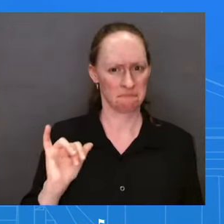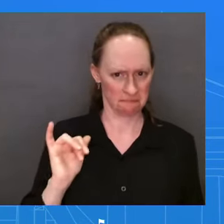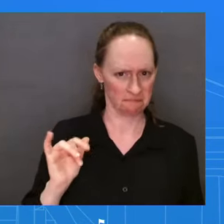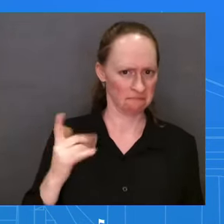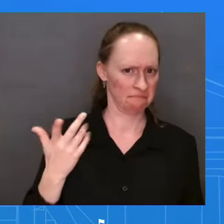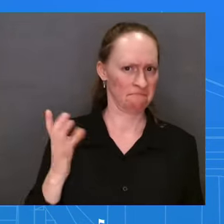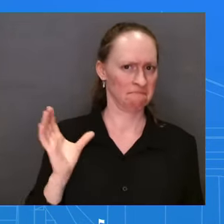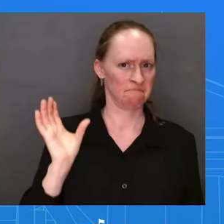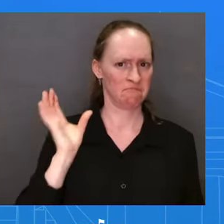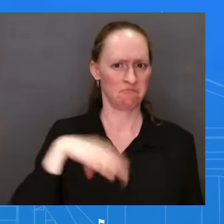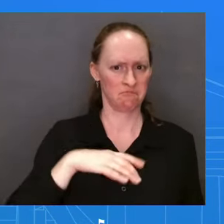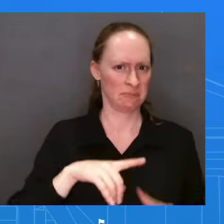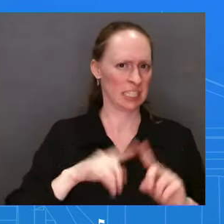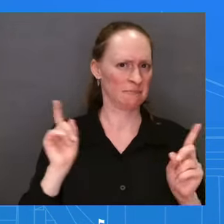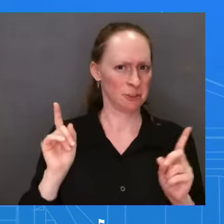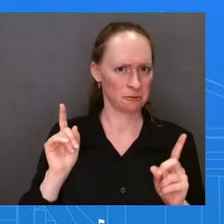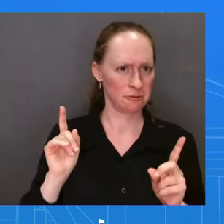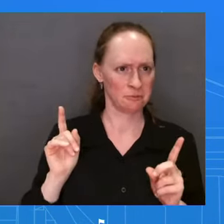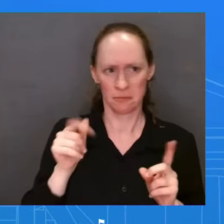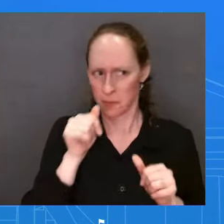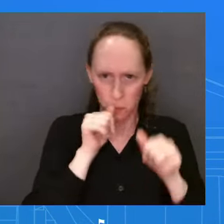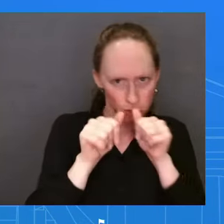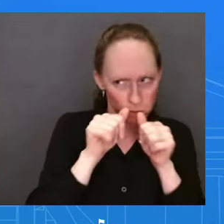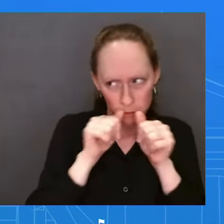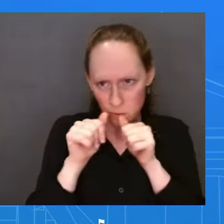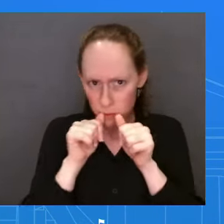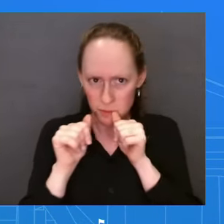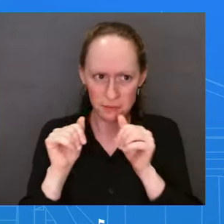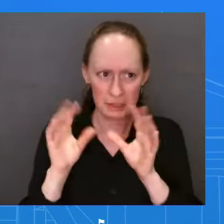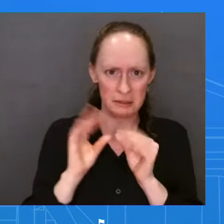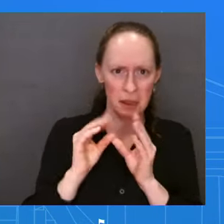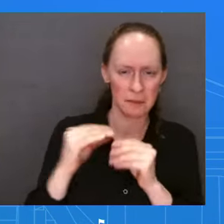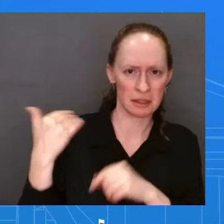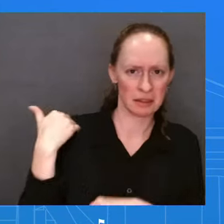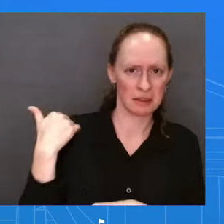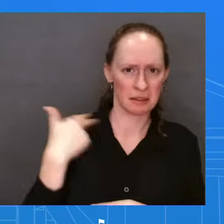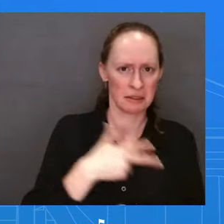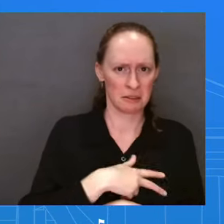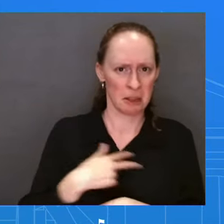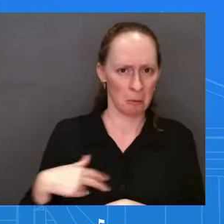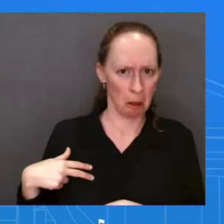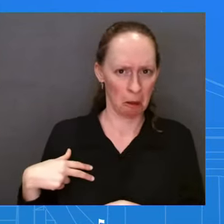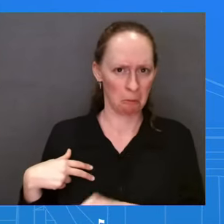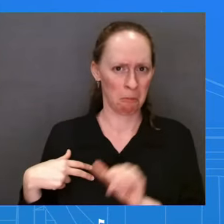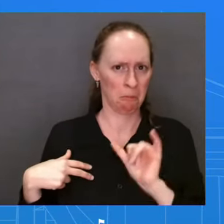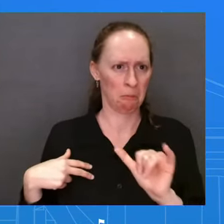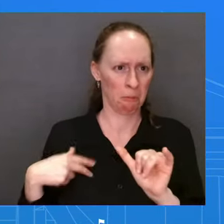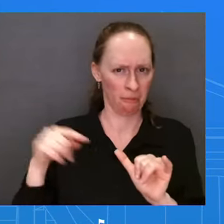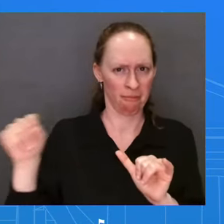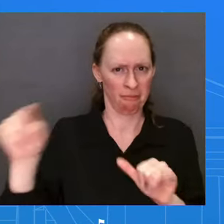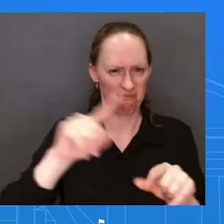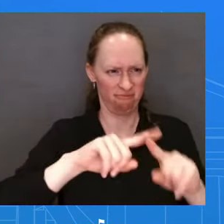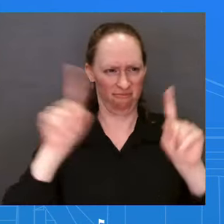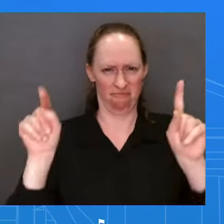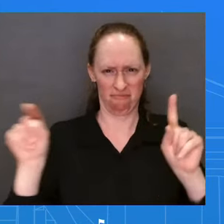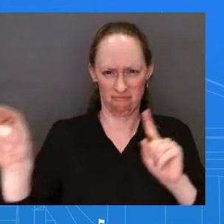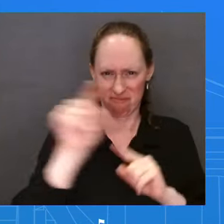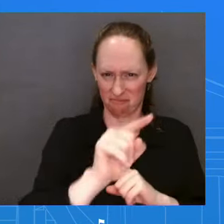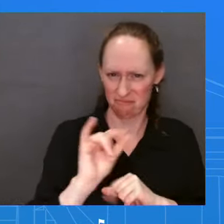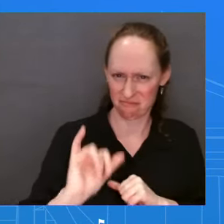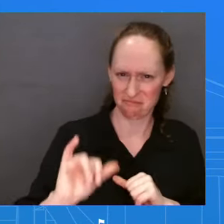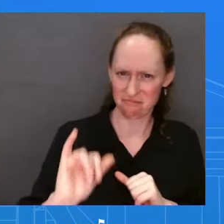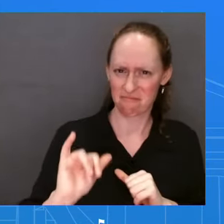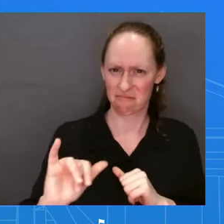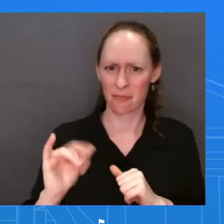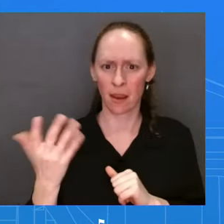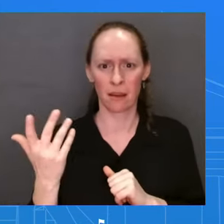including some of the Ukraine skeptic ones, if you can call them that, like India. But very little has come out of it. Do you have anything on what did come out of it?